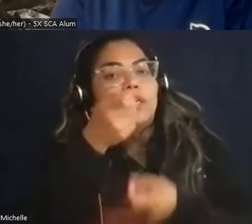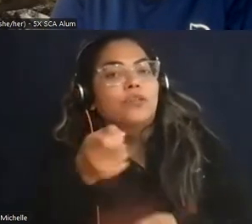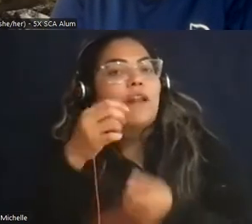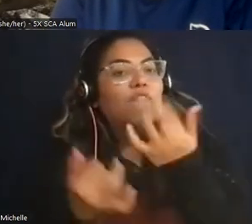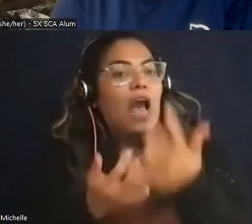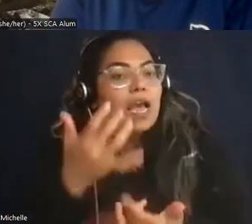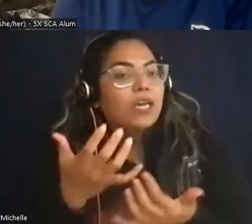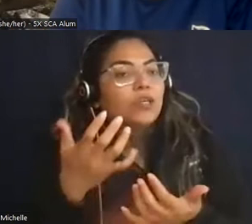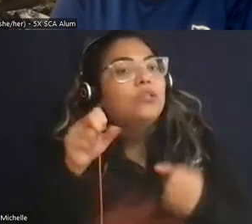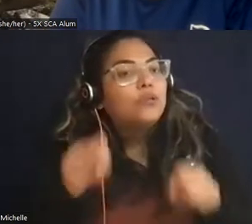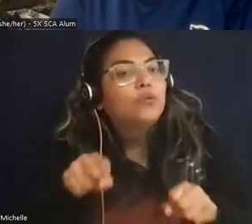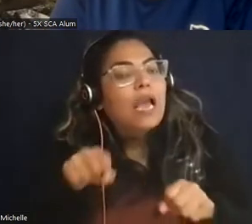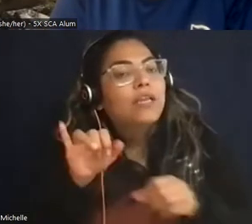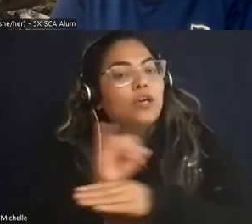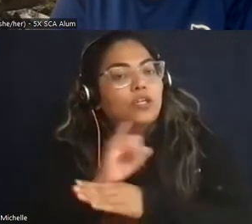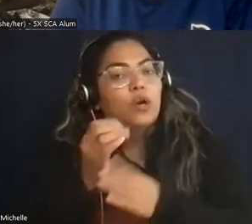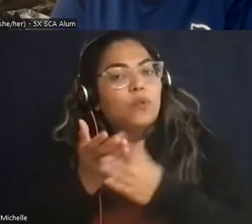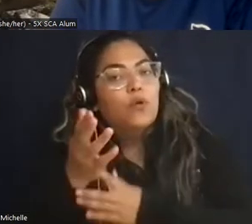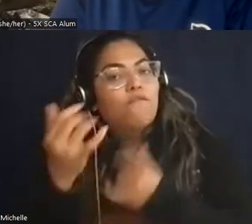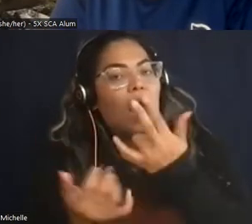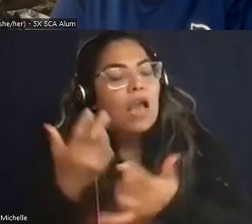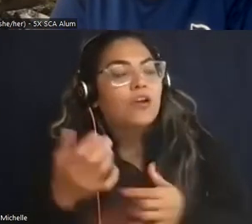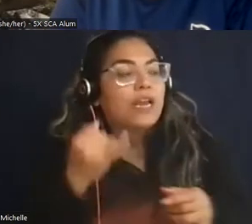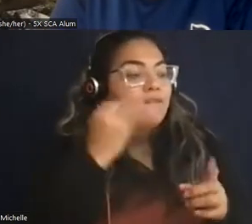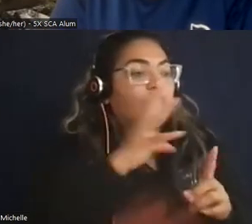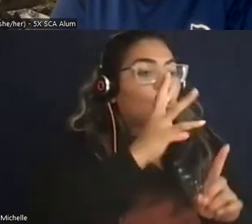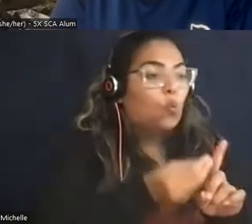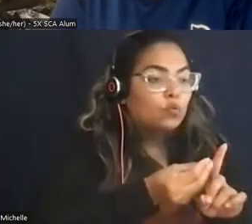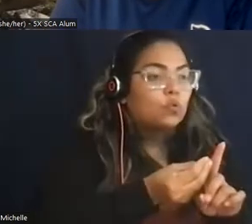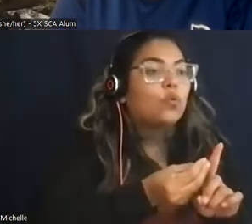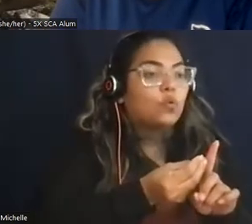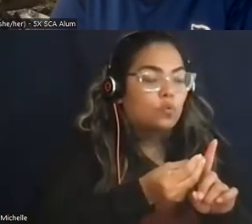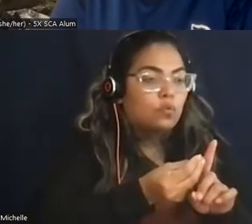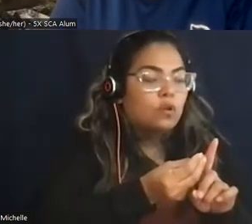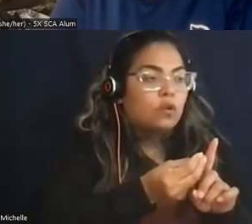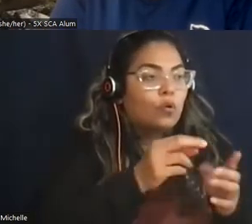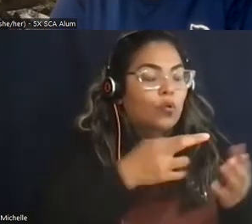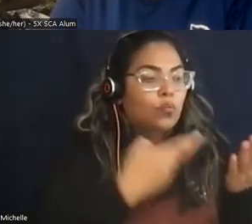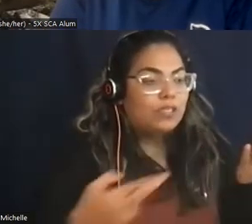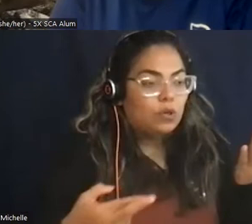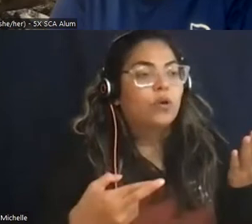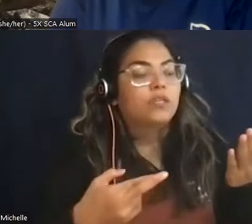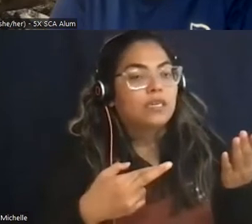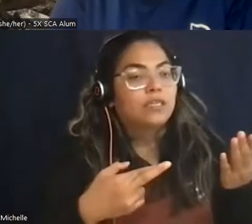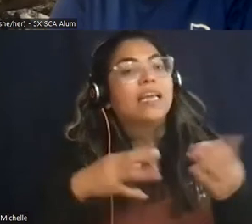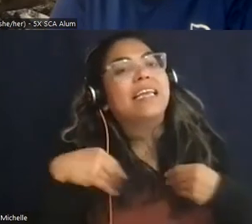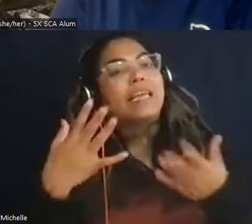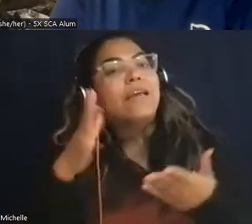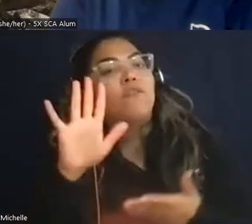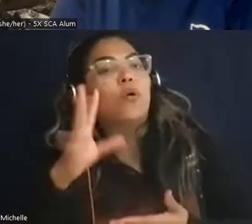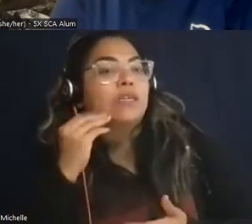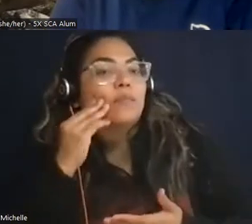do your internship through fire if it's cultural resources gear your experience so it fattens up your resume